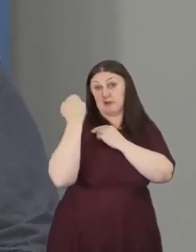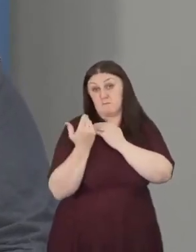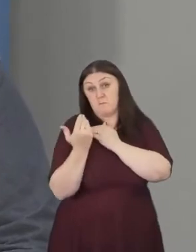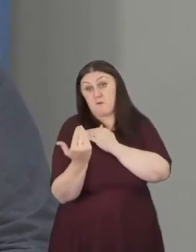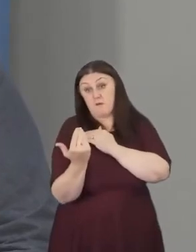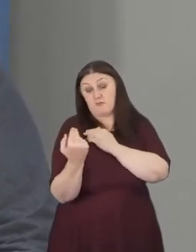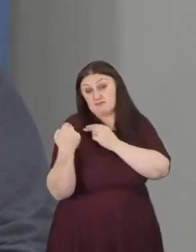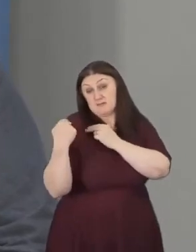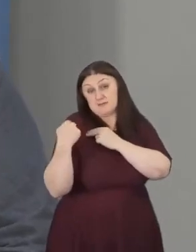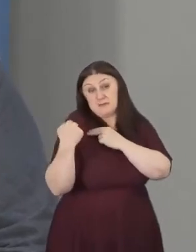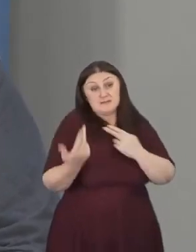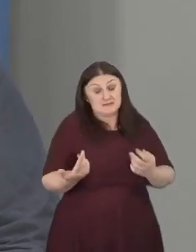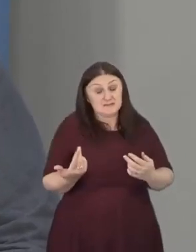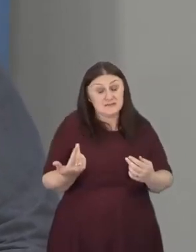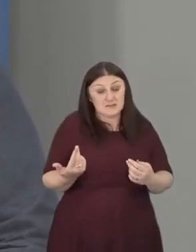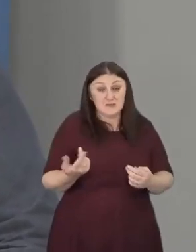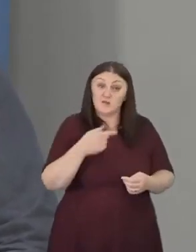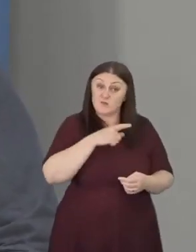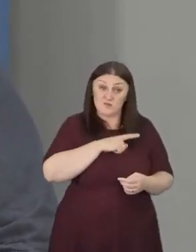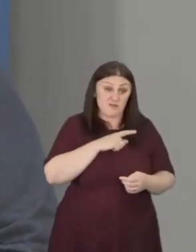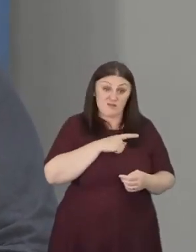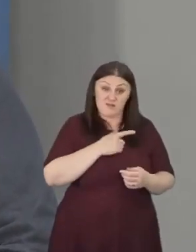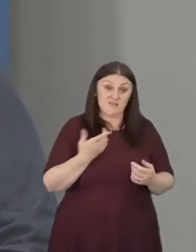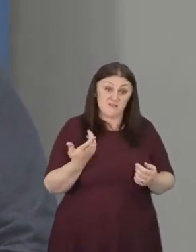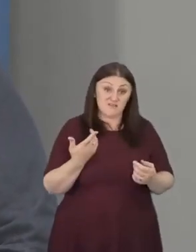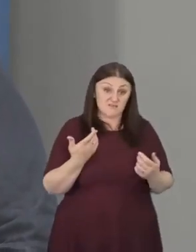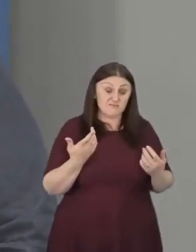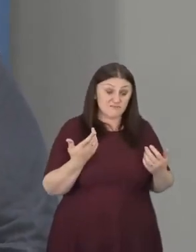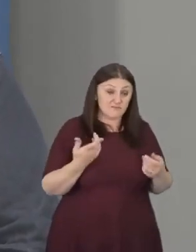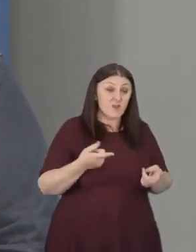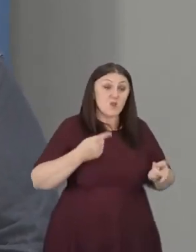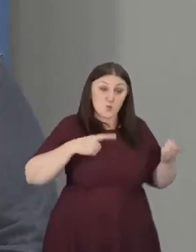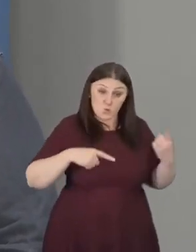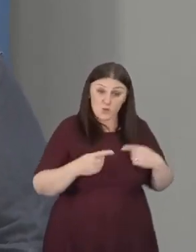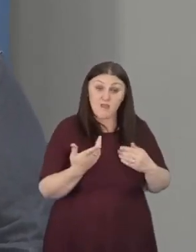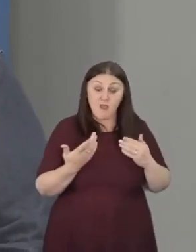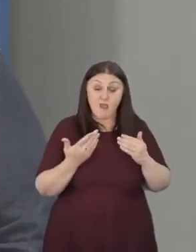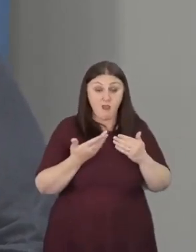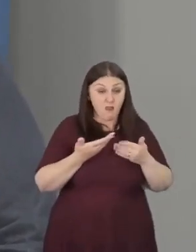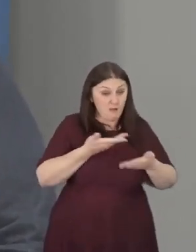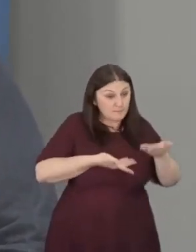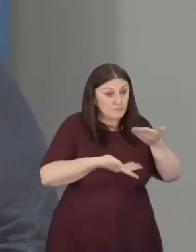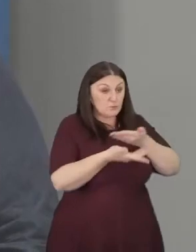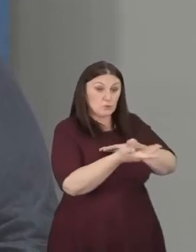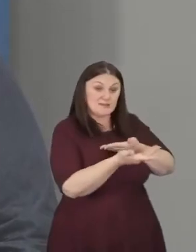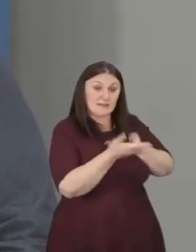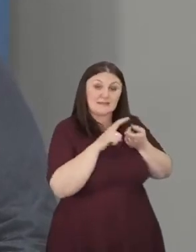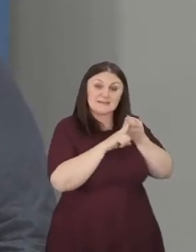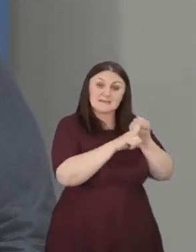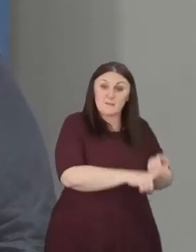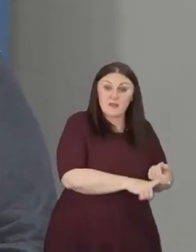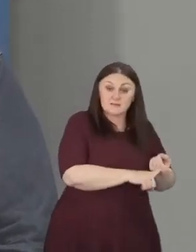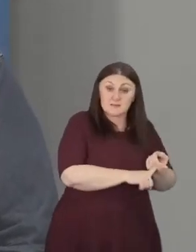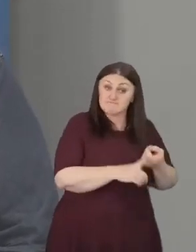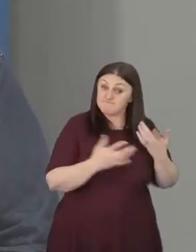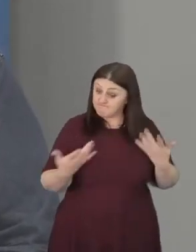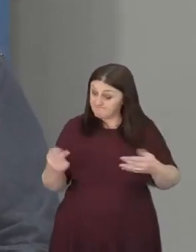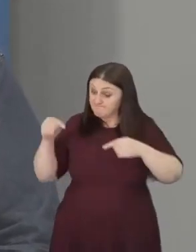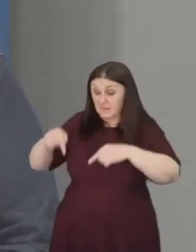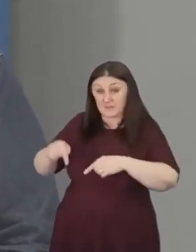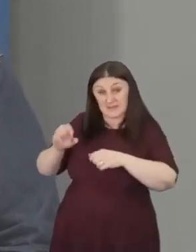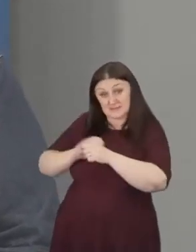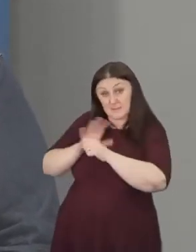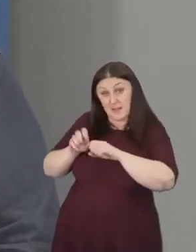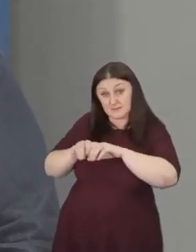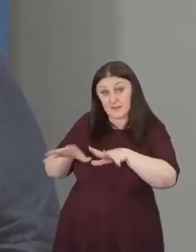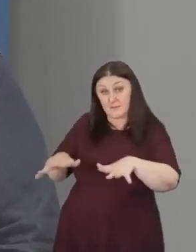Recognising that we in reality are mutually dependent and maybe the pandemic that we're experiencing globally helps us think